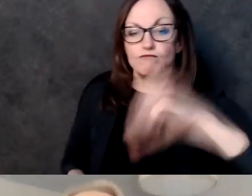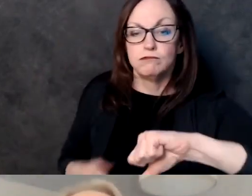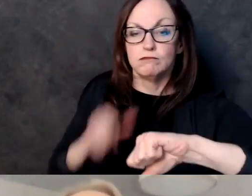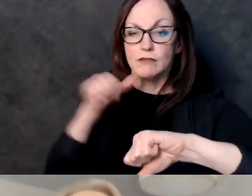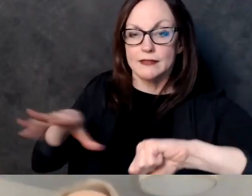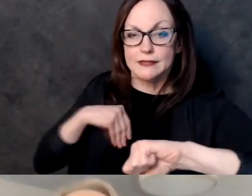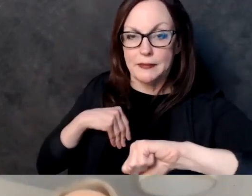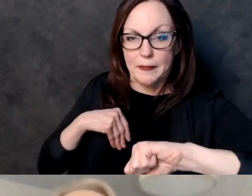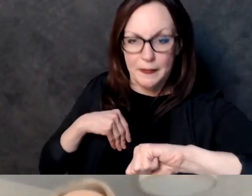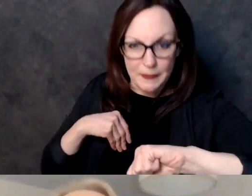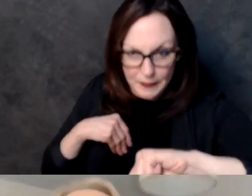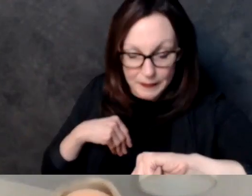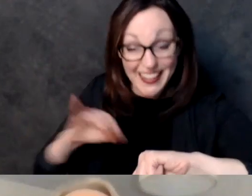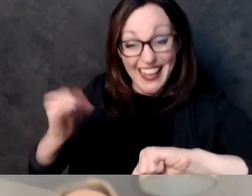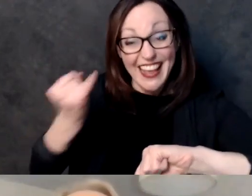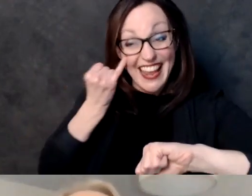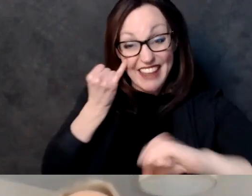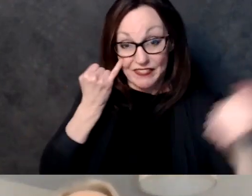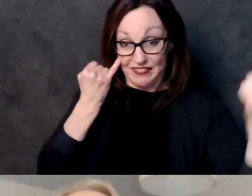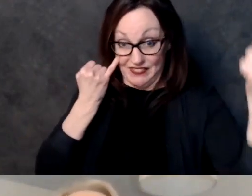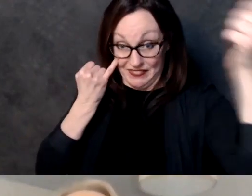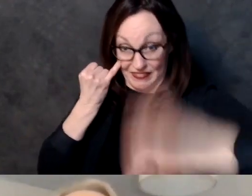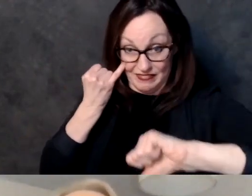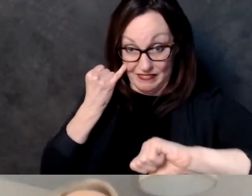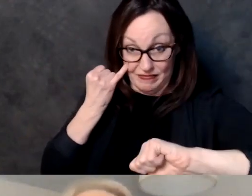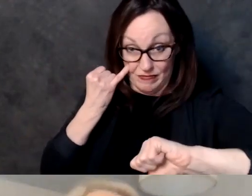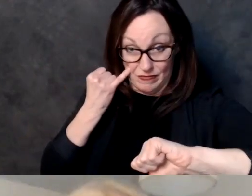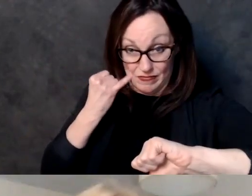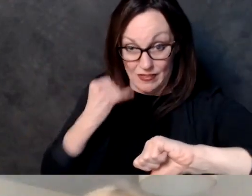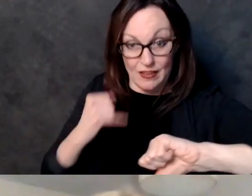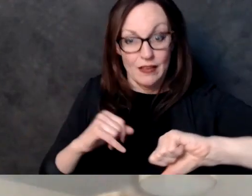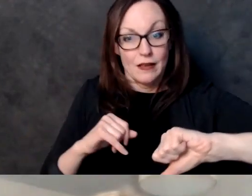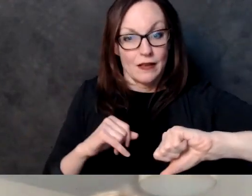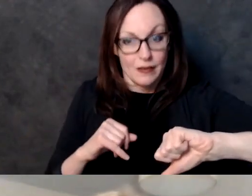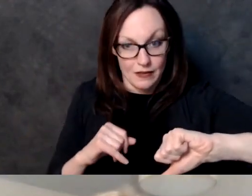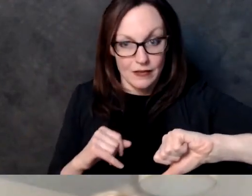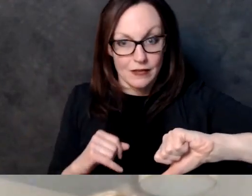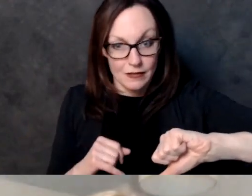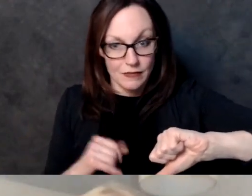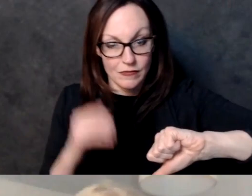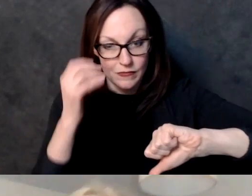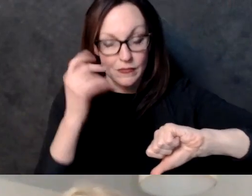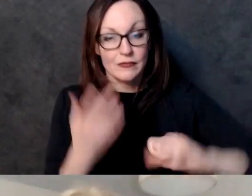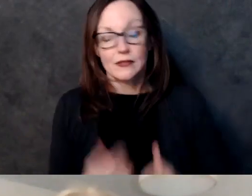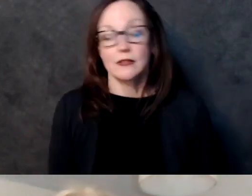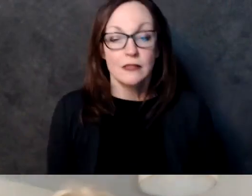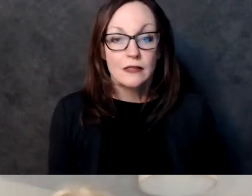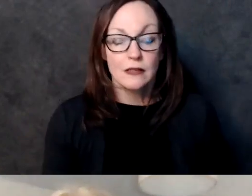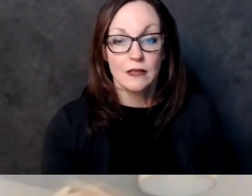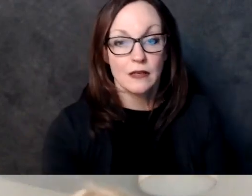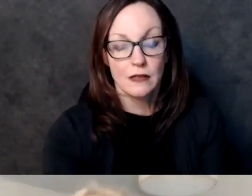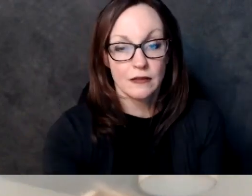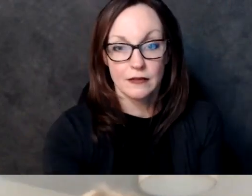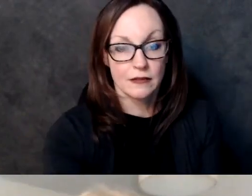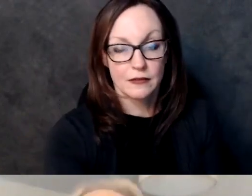it is a bill that needs to pass and so if the if there is a difference it would go before the courts and so then the battle would